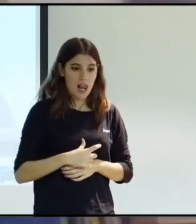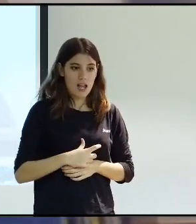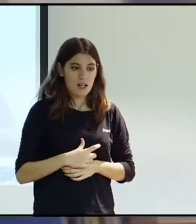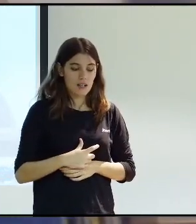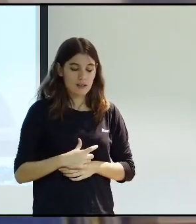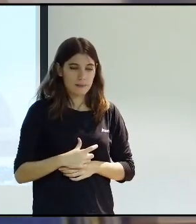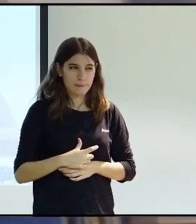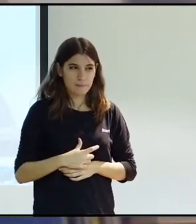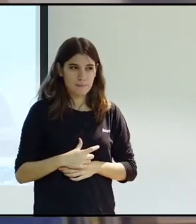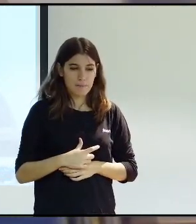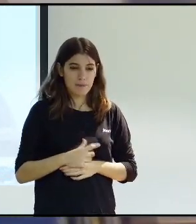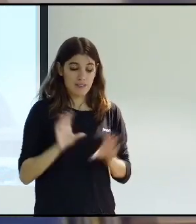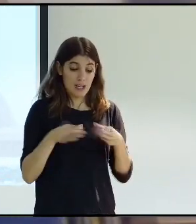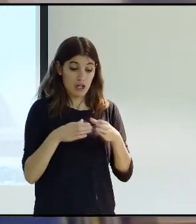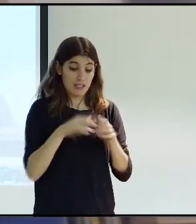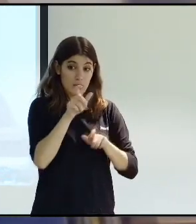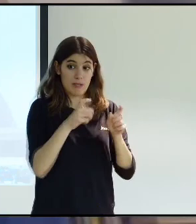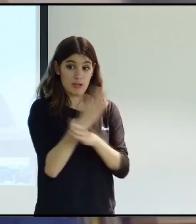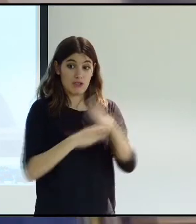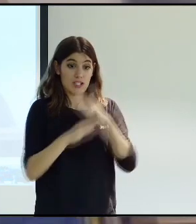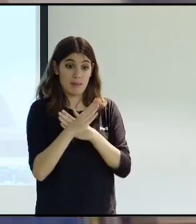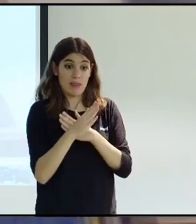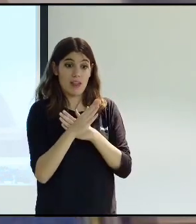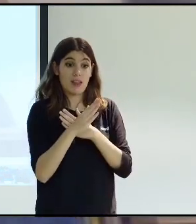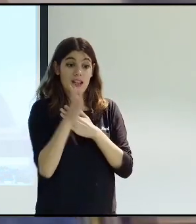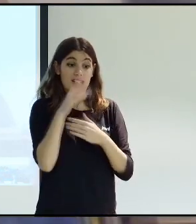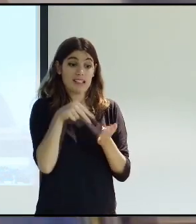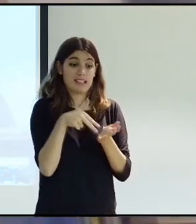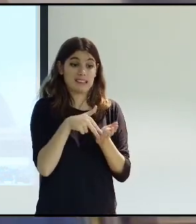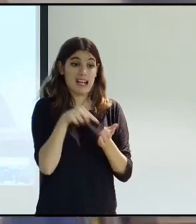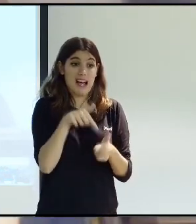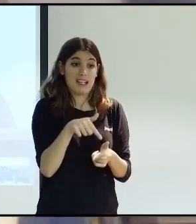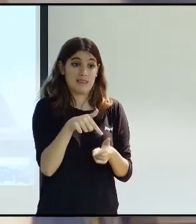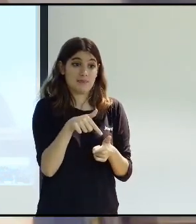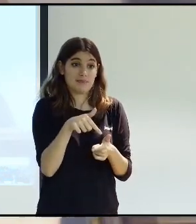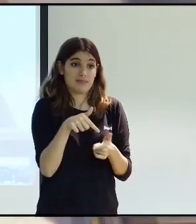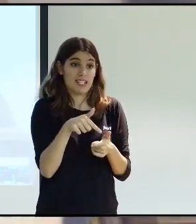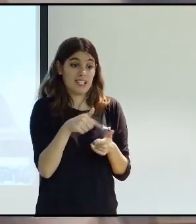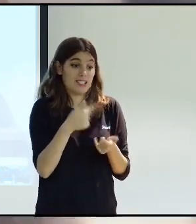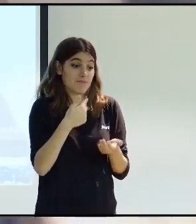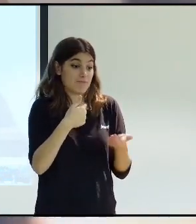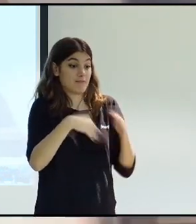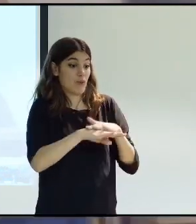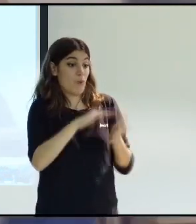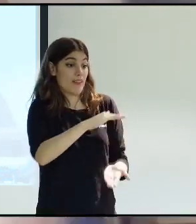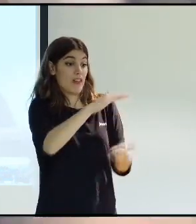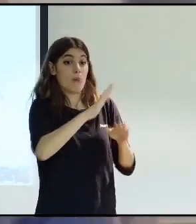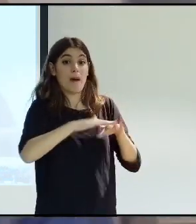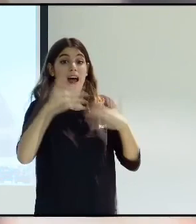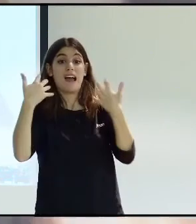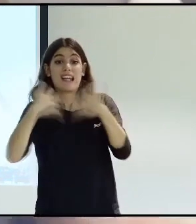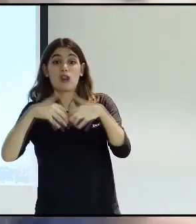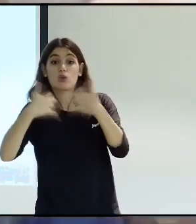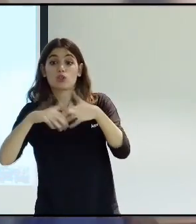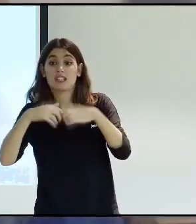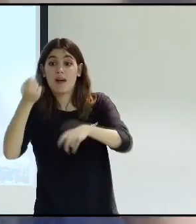autonomy here. And these are the group of people with, precisely, with functional diversity, and